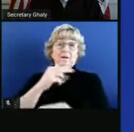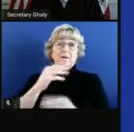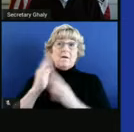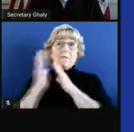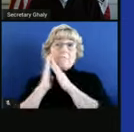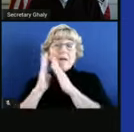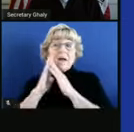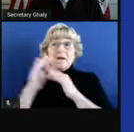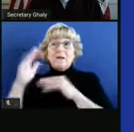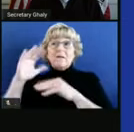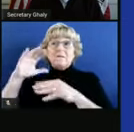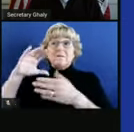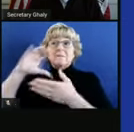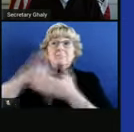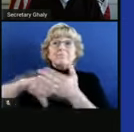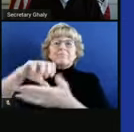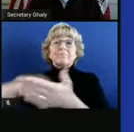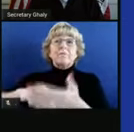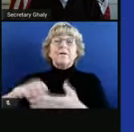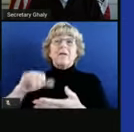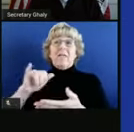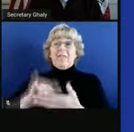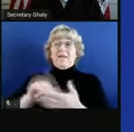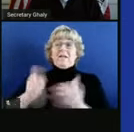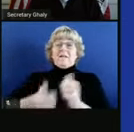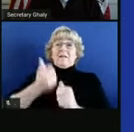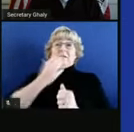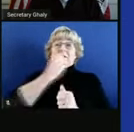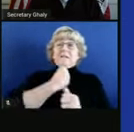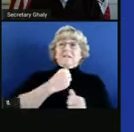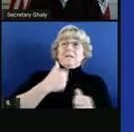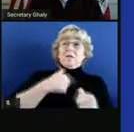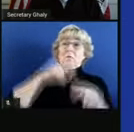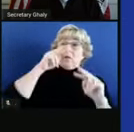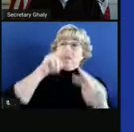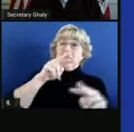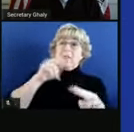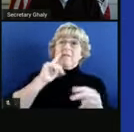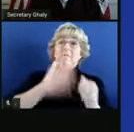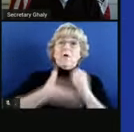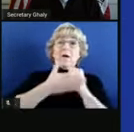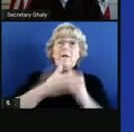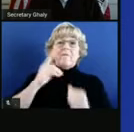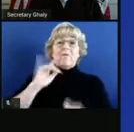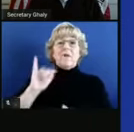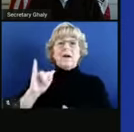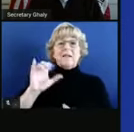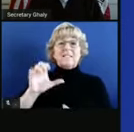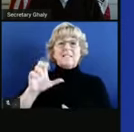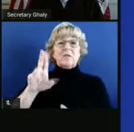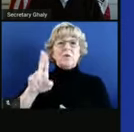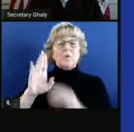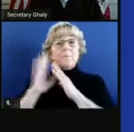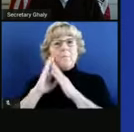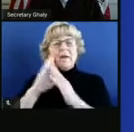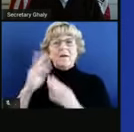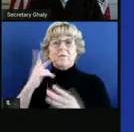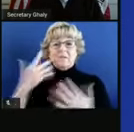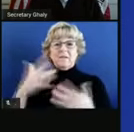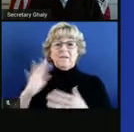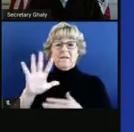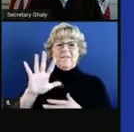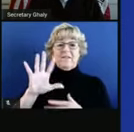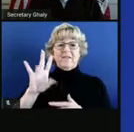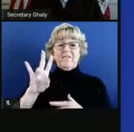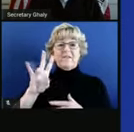on one of the most precious resources we have in healthcare delivery and intensive care unit bed. We've seen a 57